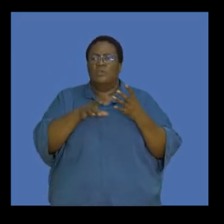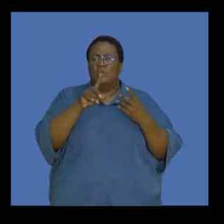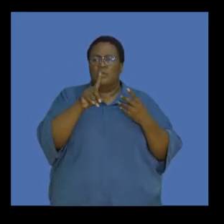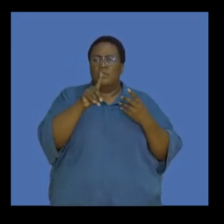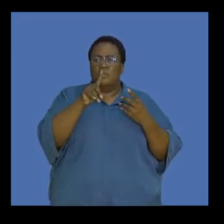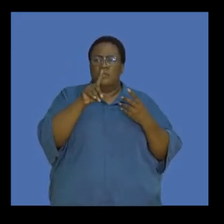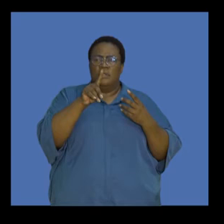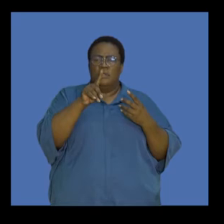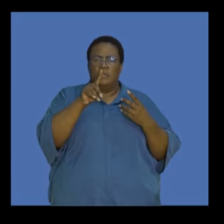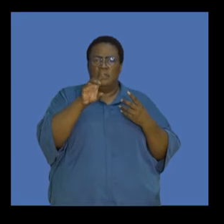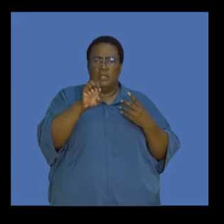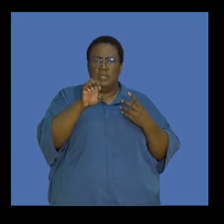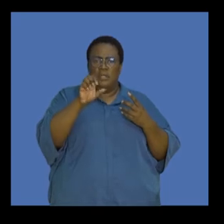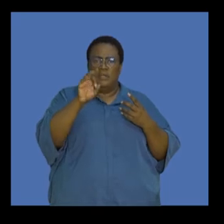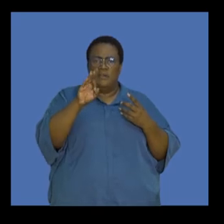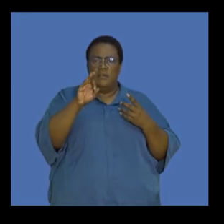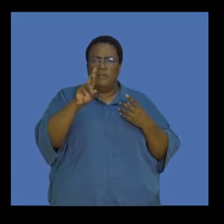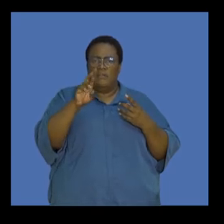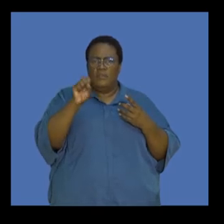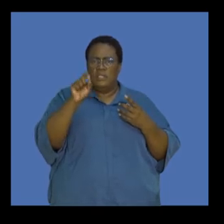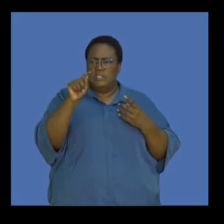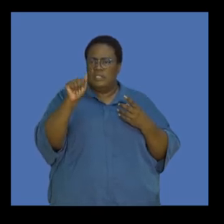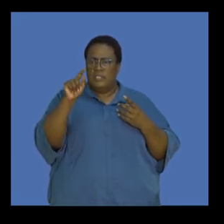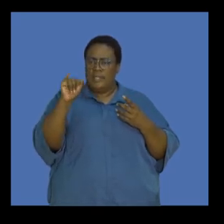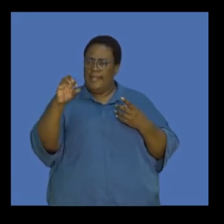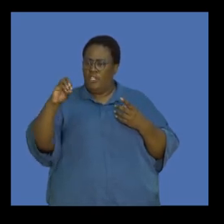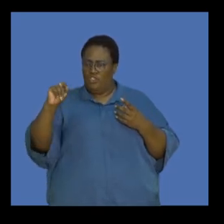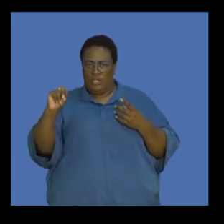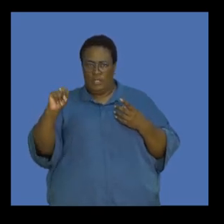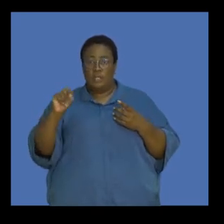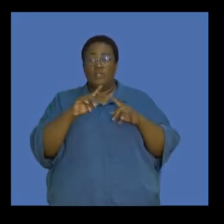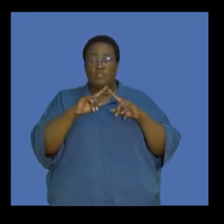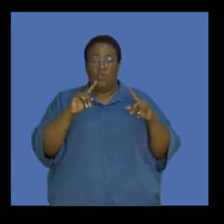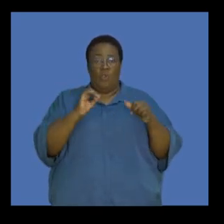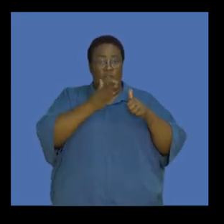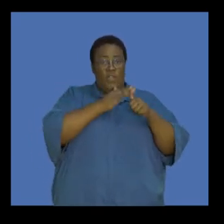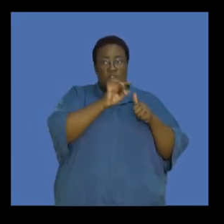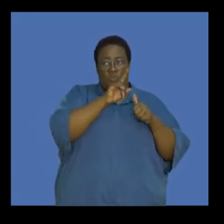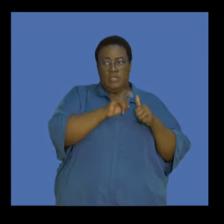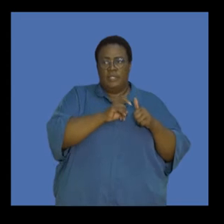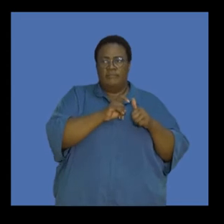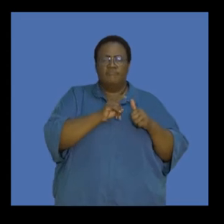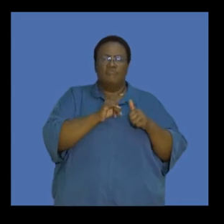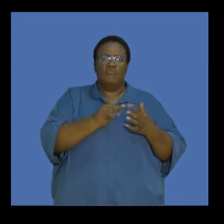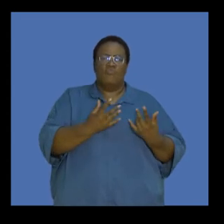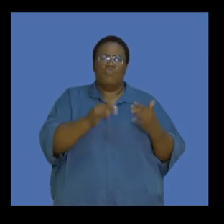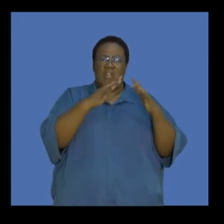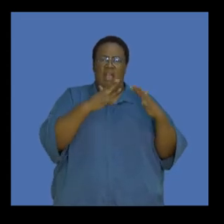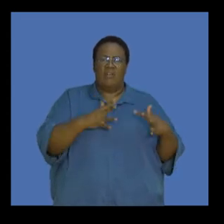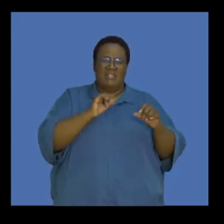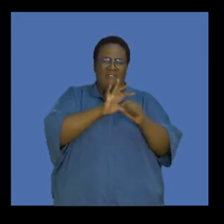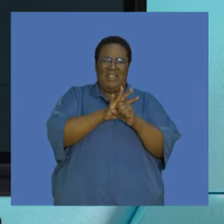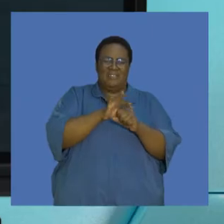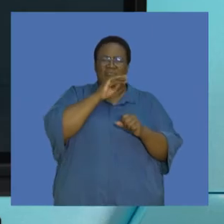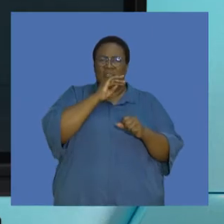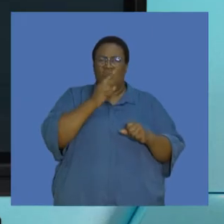South Africa, but in terms of the global context. So the first question, what is greenhouse effect? And I'm sure you guys would have